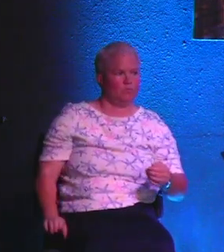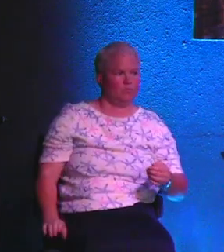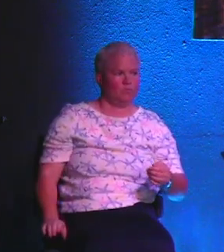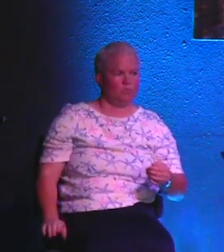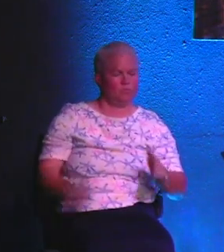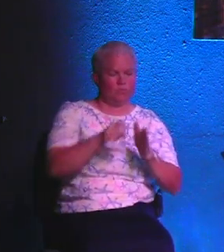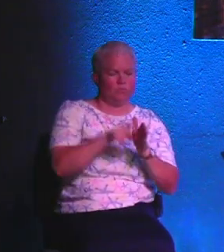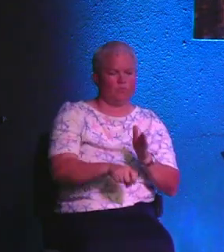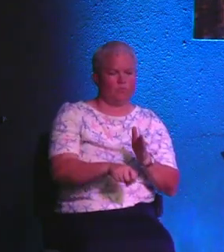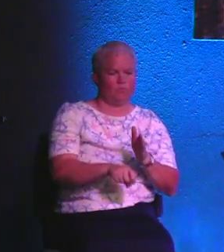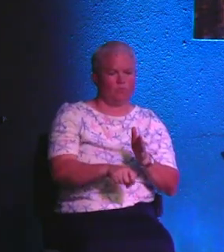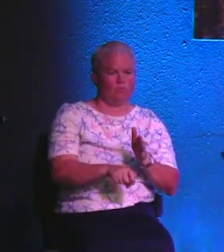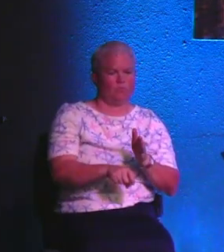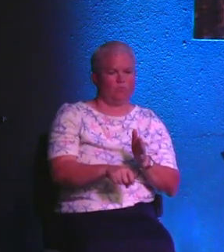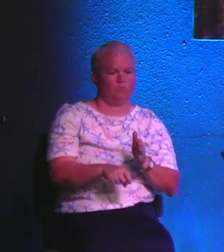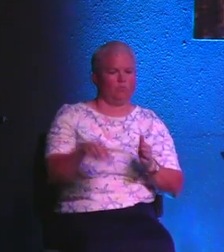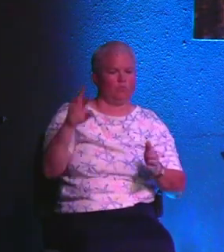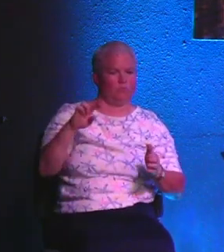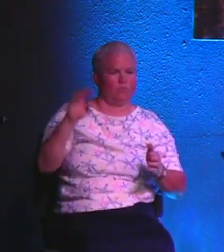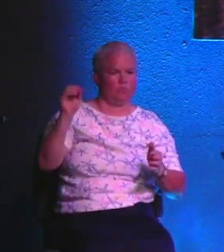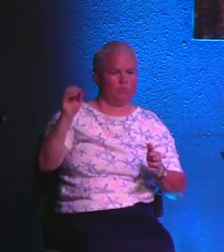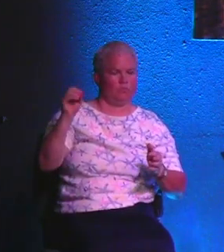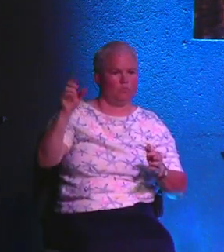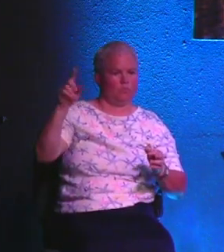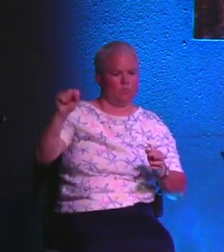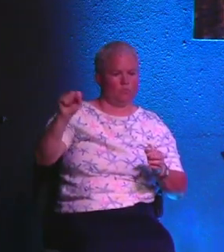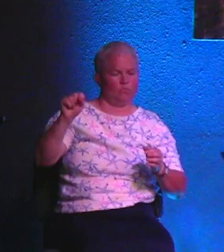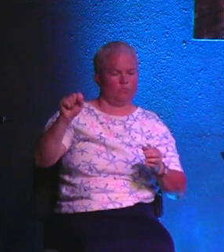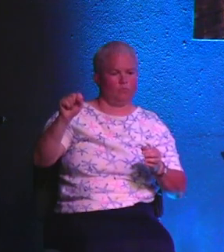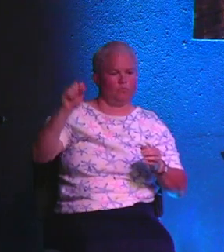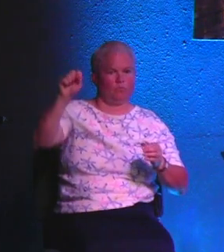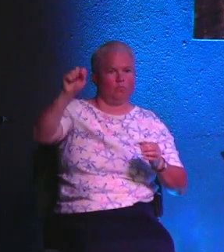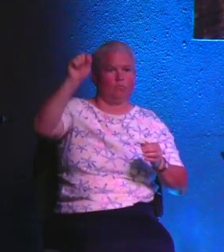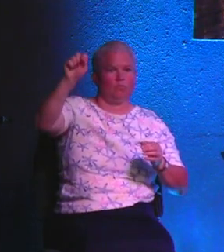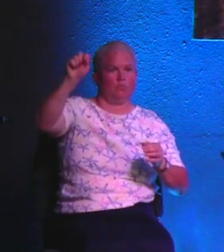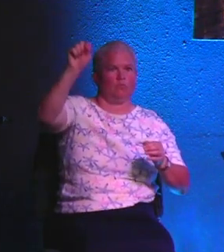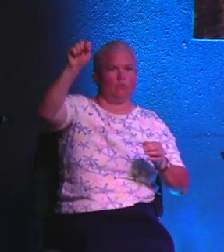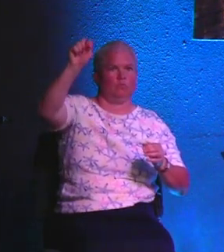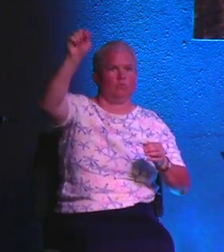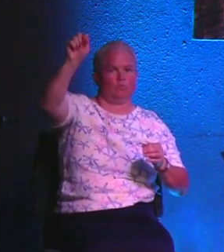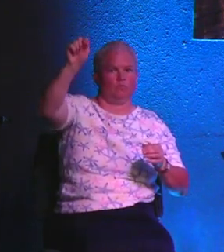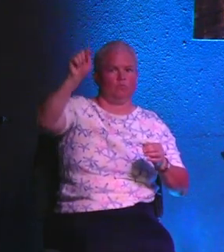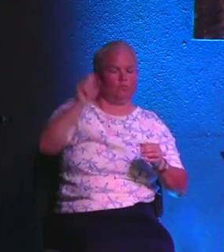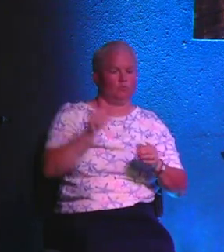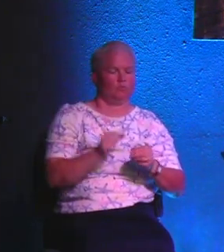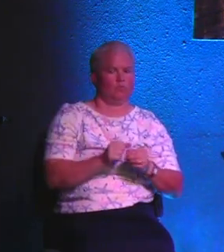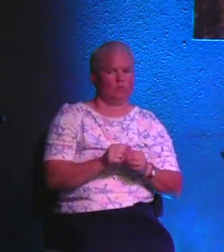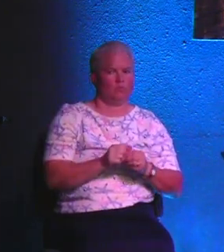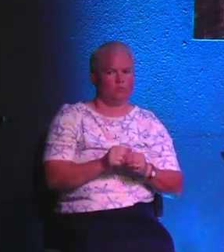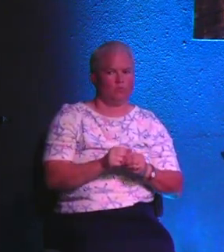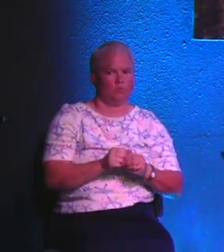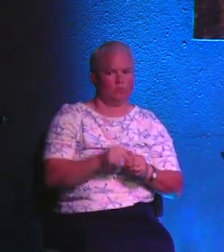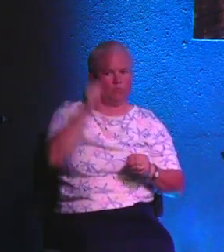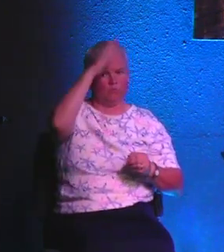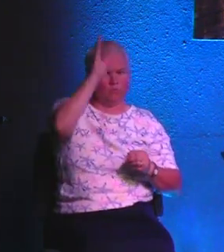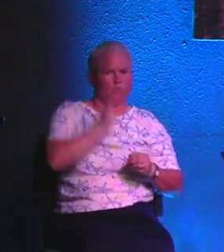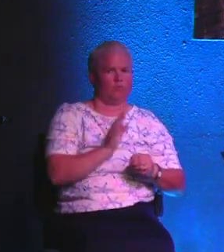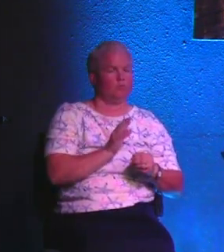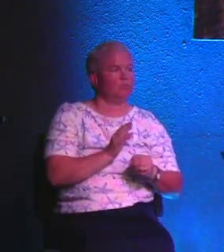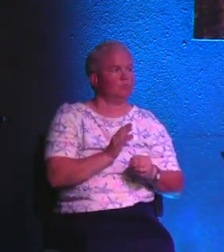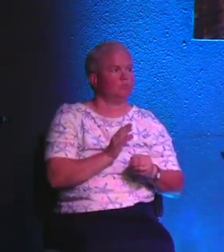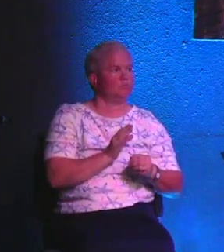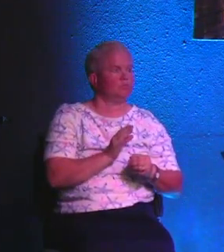Those deep roots cause us to be continually built up and to be established in Him.